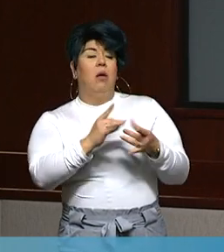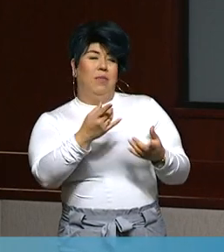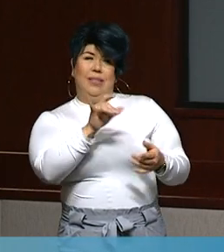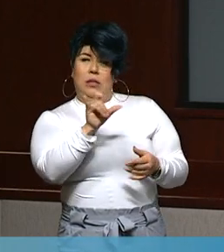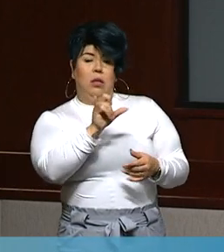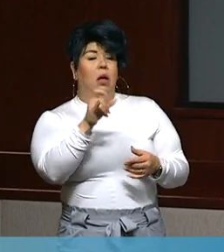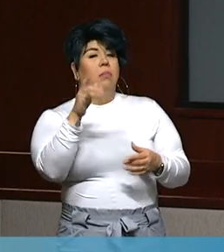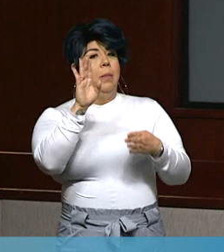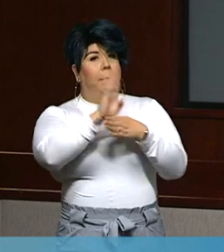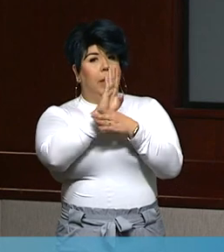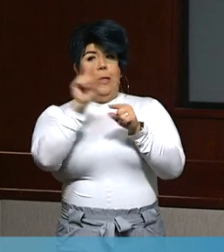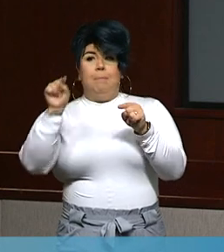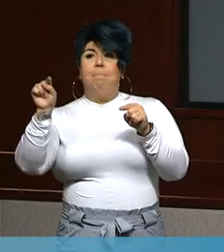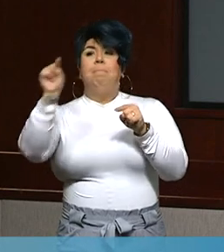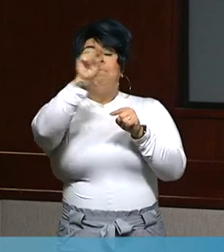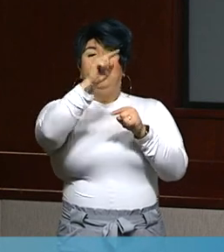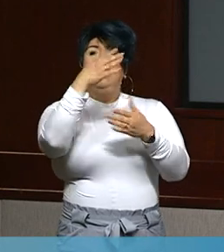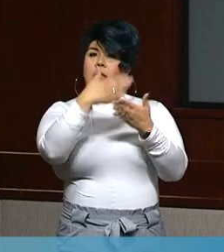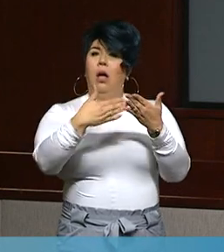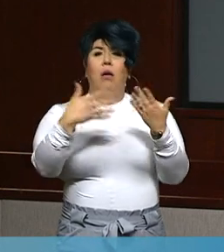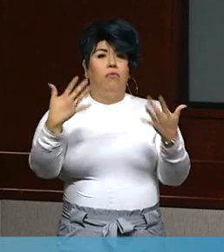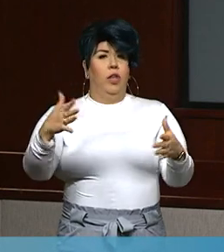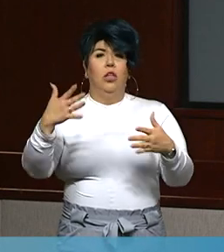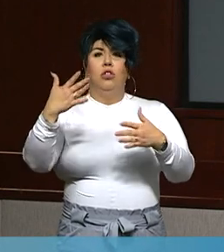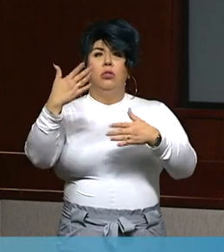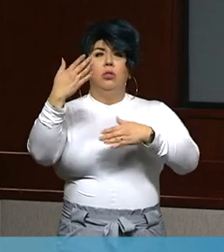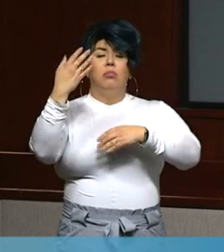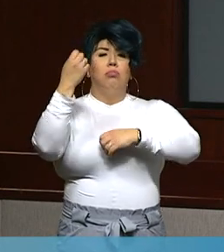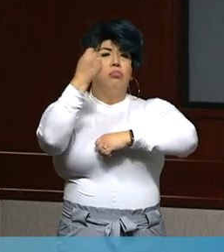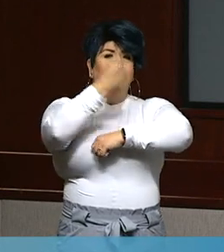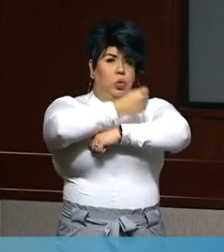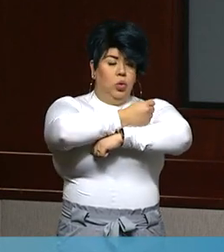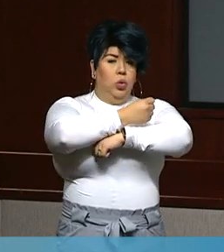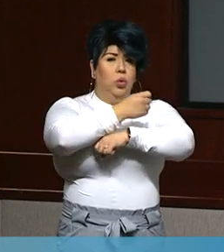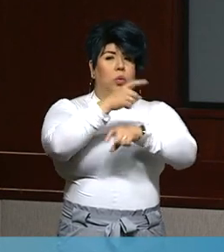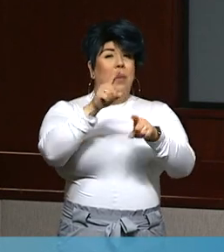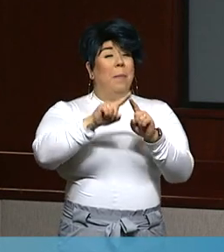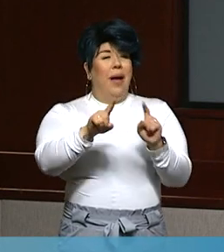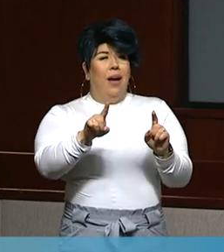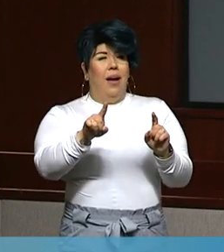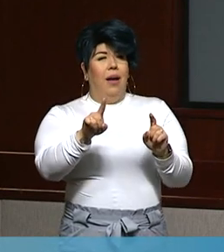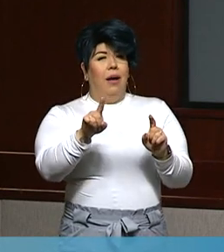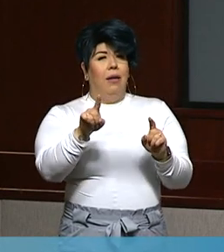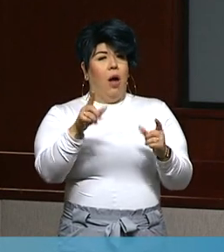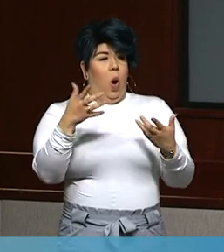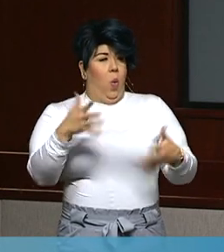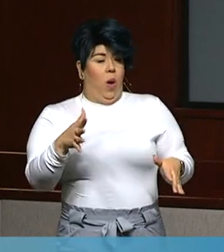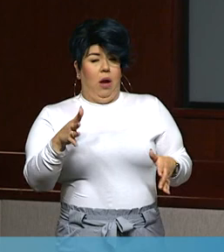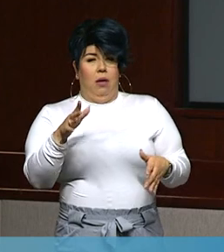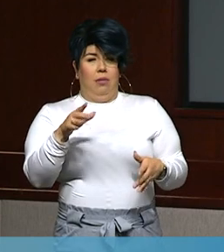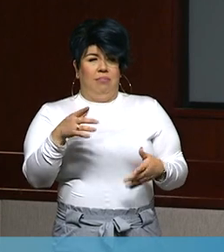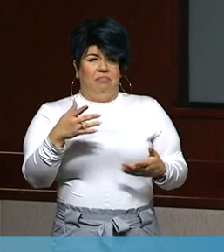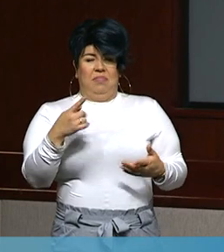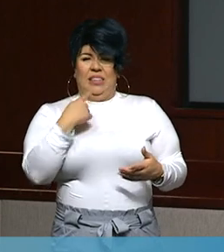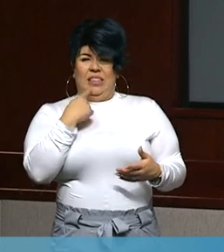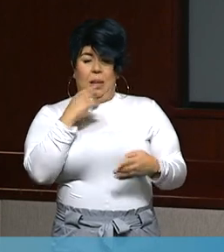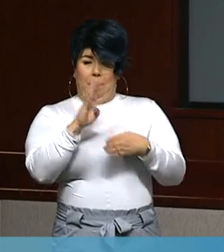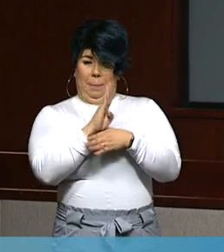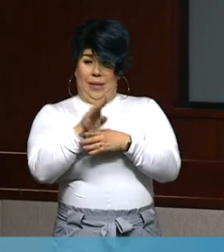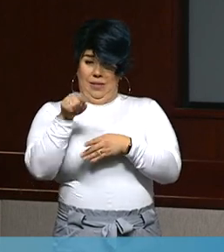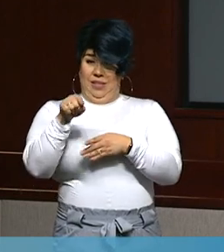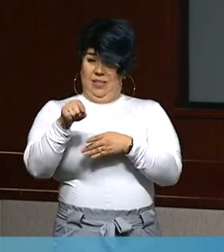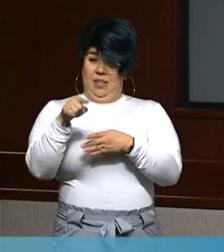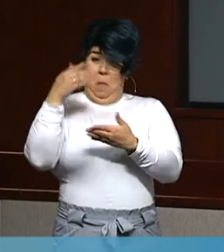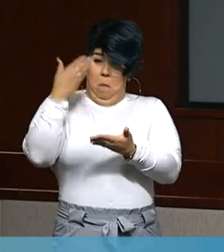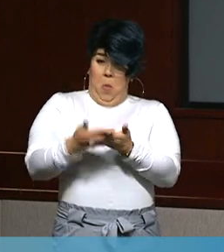that have been shut down have not been proven as being one of the major causes of community spread here. The